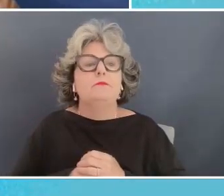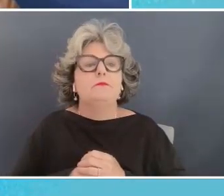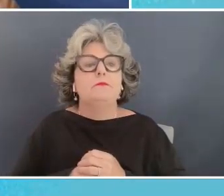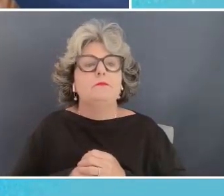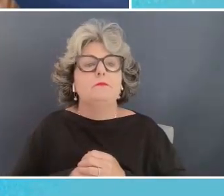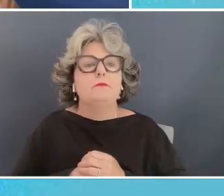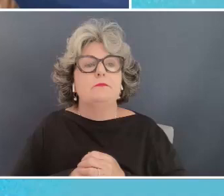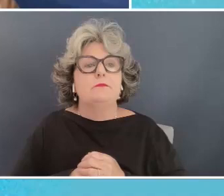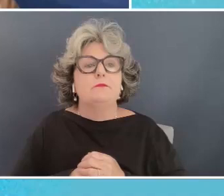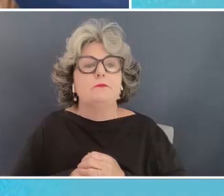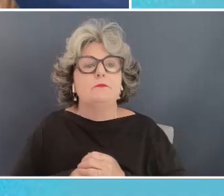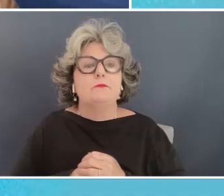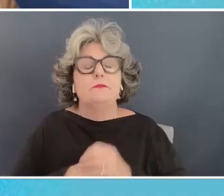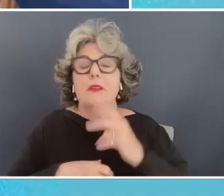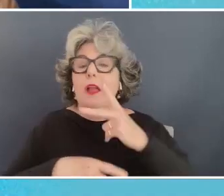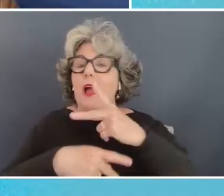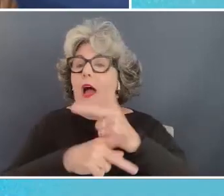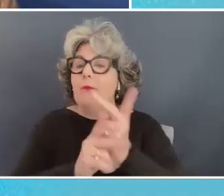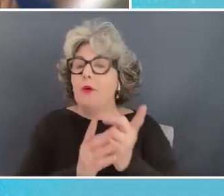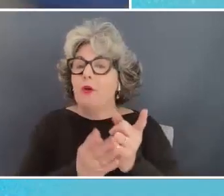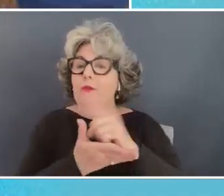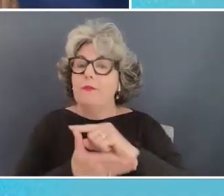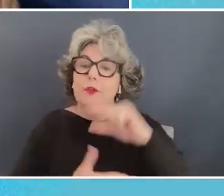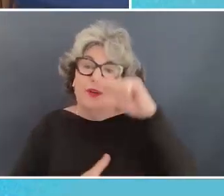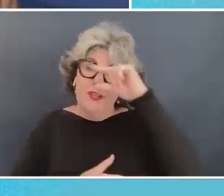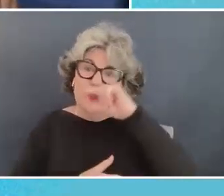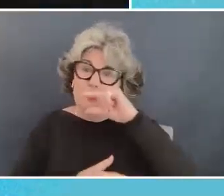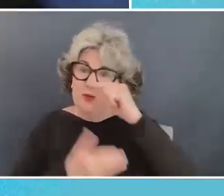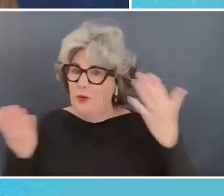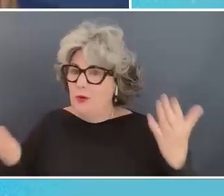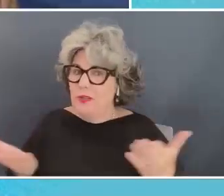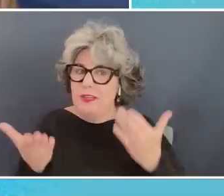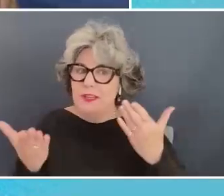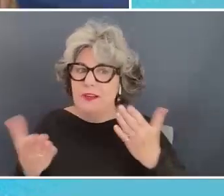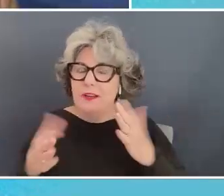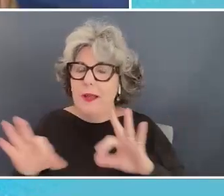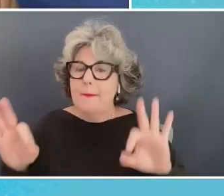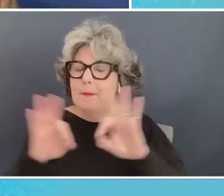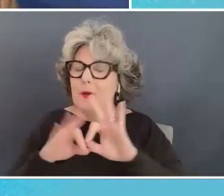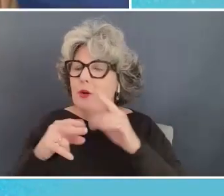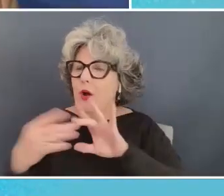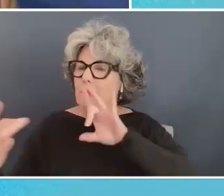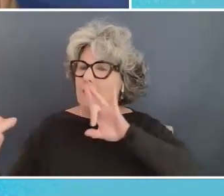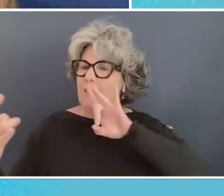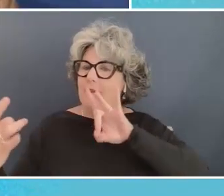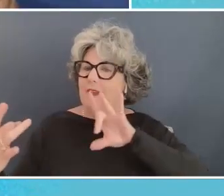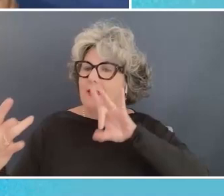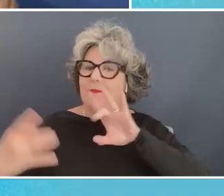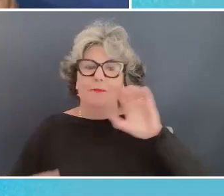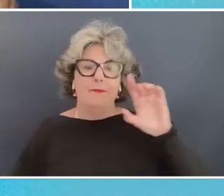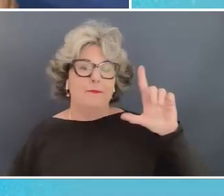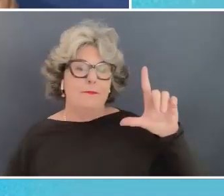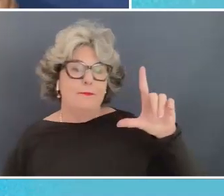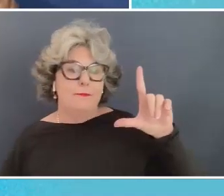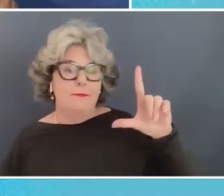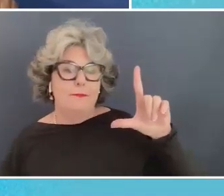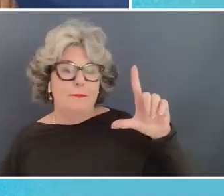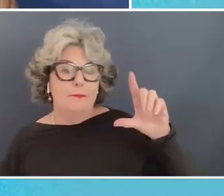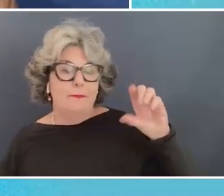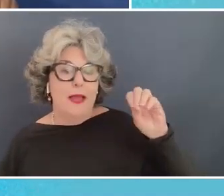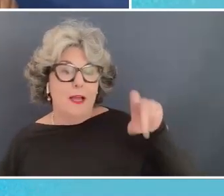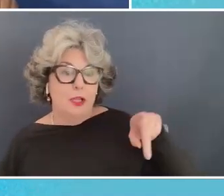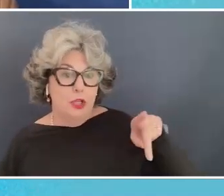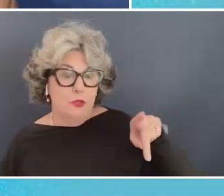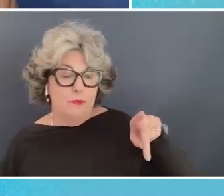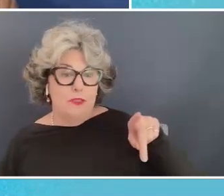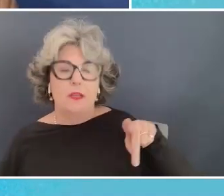product reviews here in Google a lot is feedback loops they aren't just in the beginning they aren't right before you deploy a product they